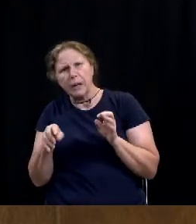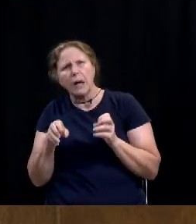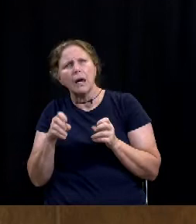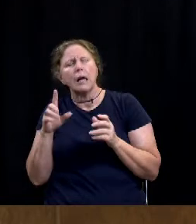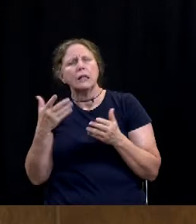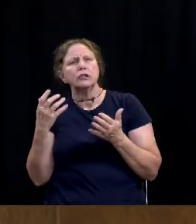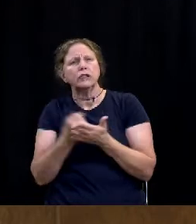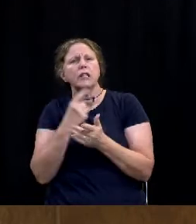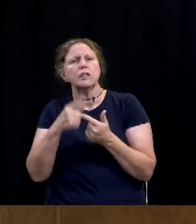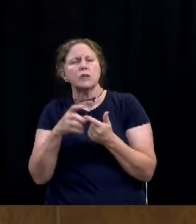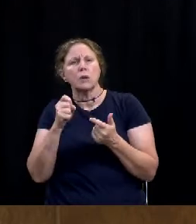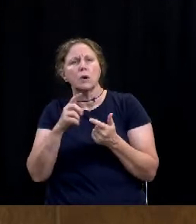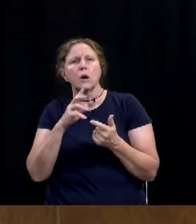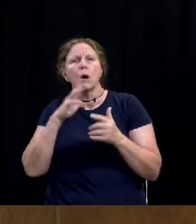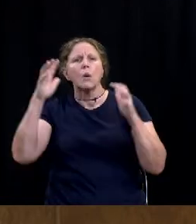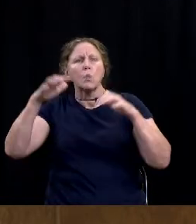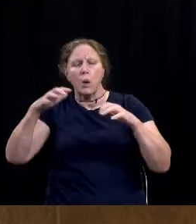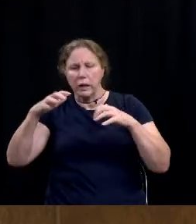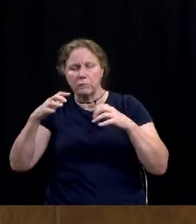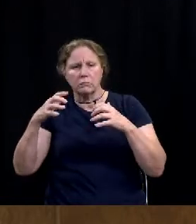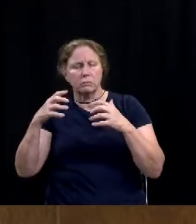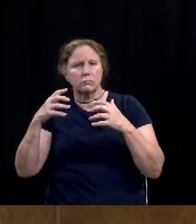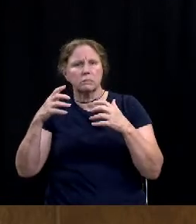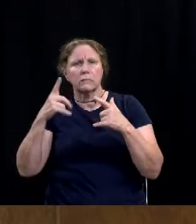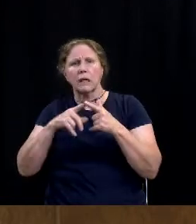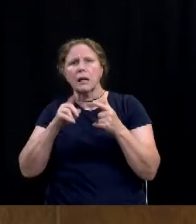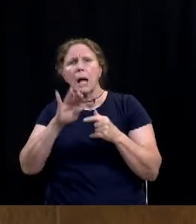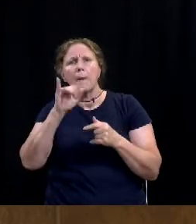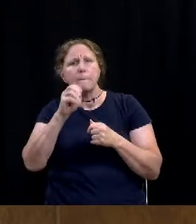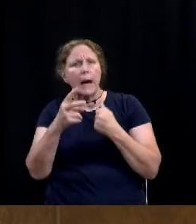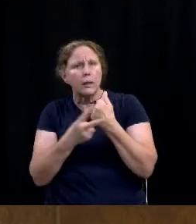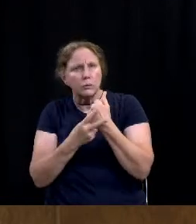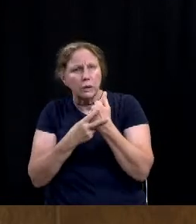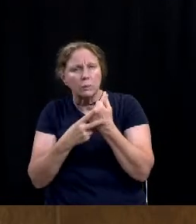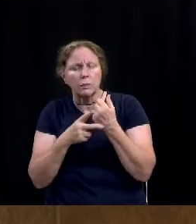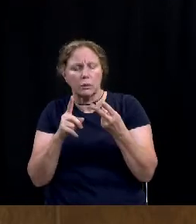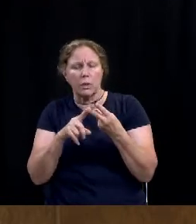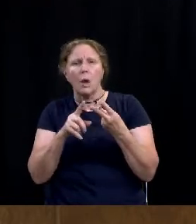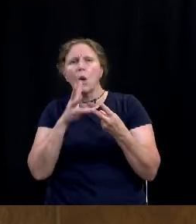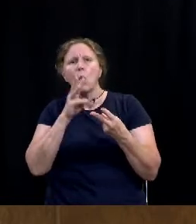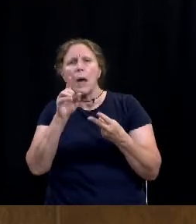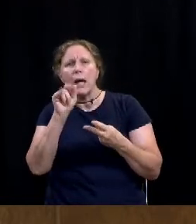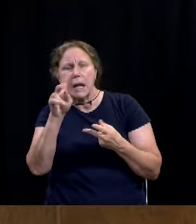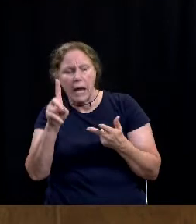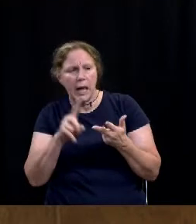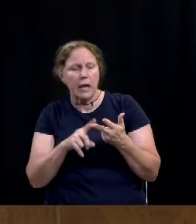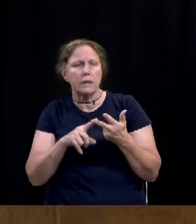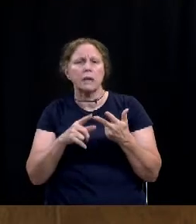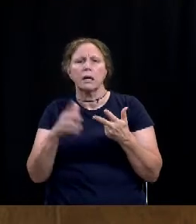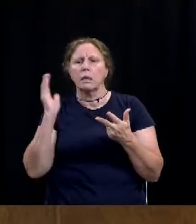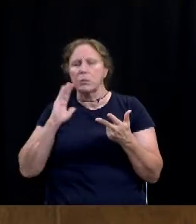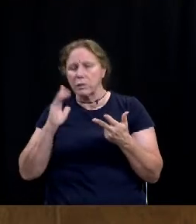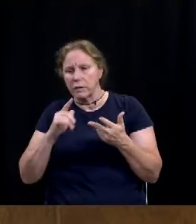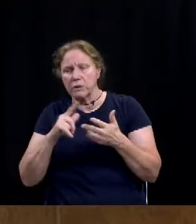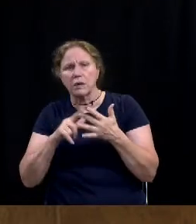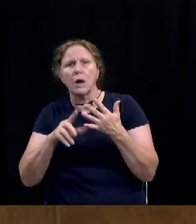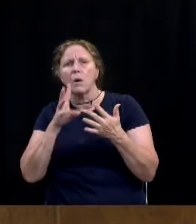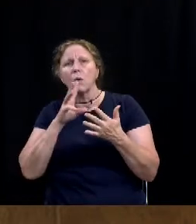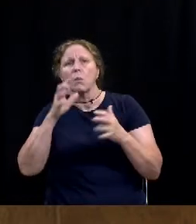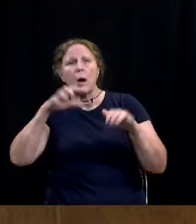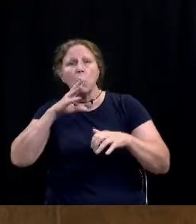to promote green infrastructure elements such as bioretention facilities, wetlands, bioswales, previous pavements, rainwater, harvesting,